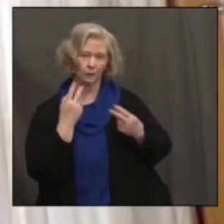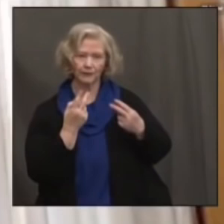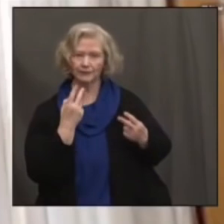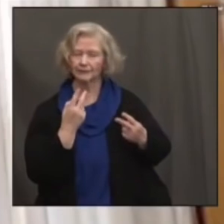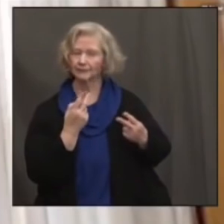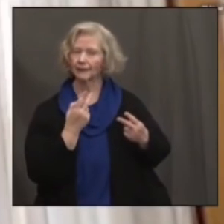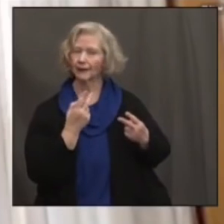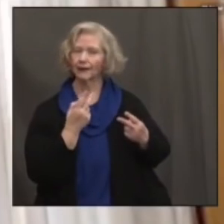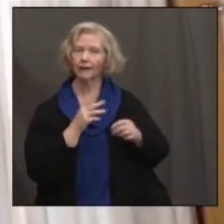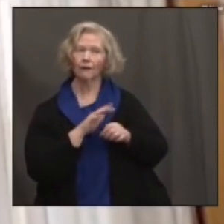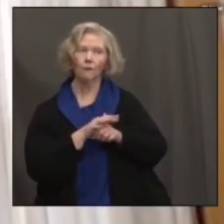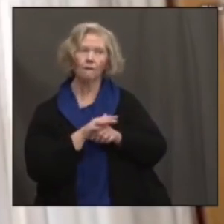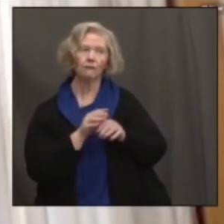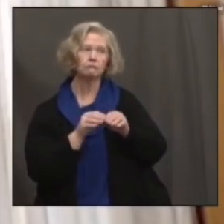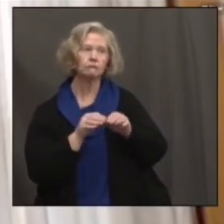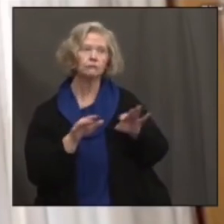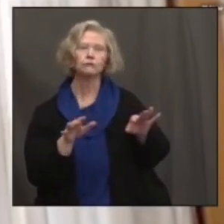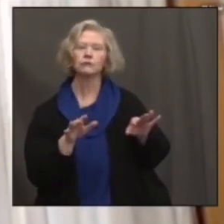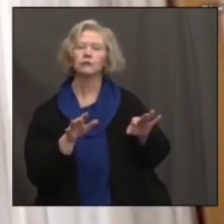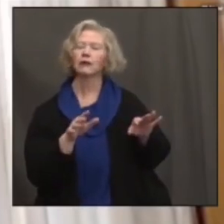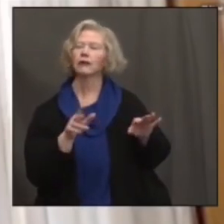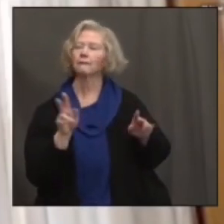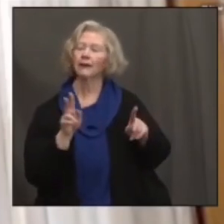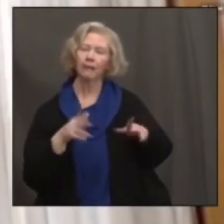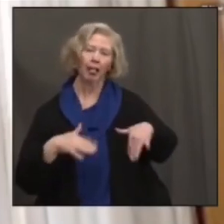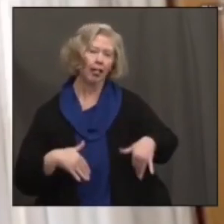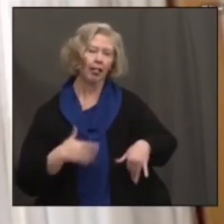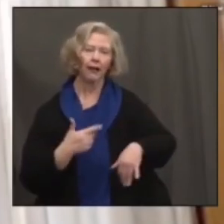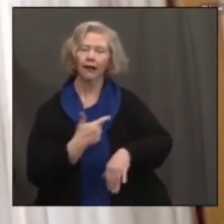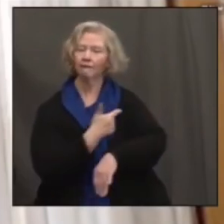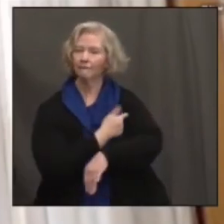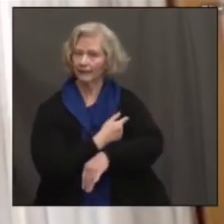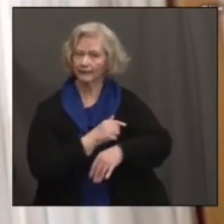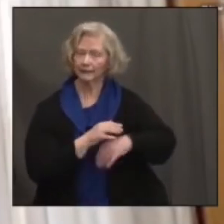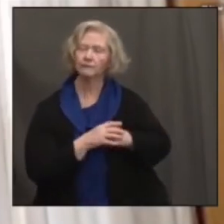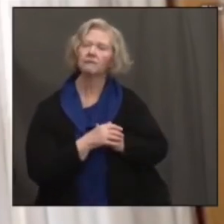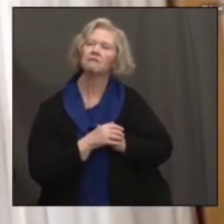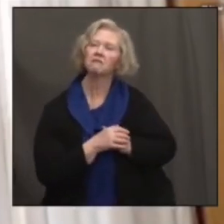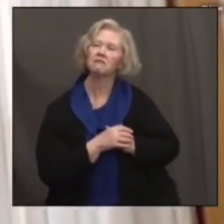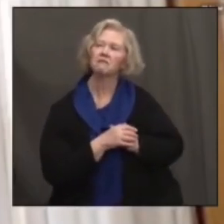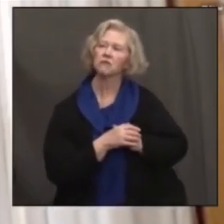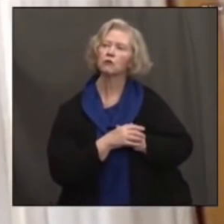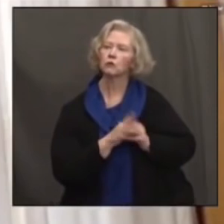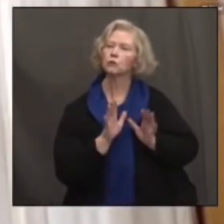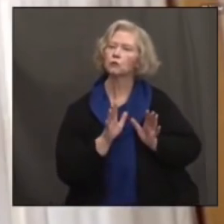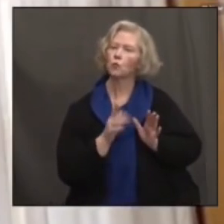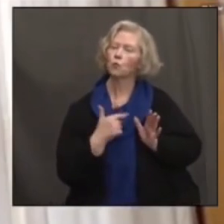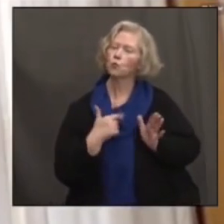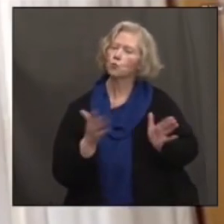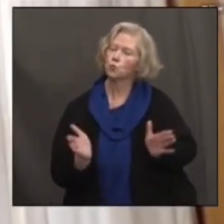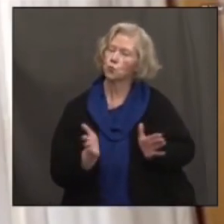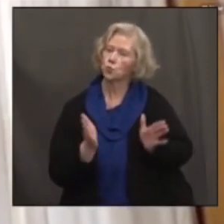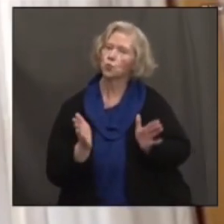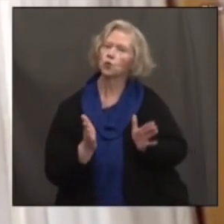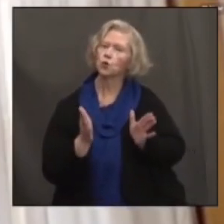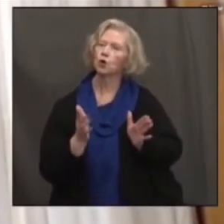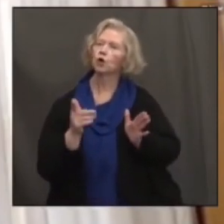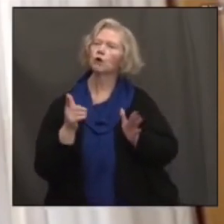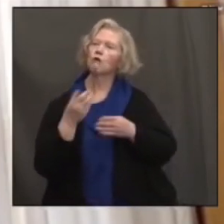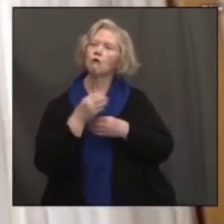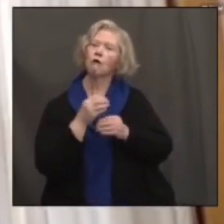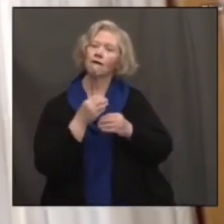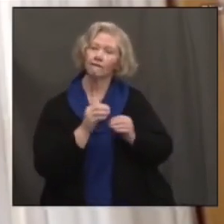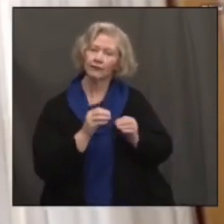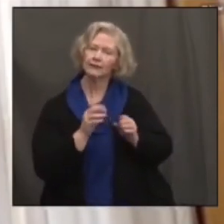the community. We still have a lot of people who haven't yet been vaccinated. And so he's, you know, urged all kind of office employees